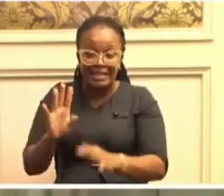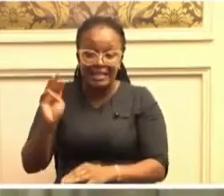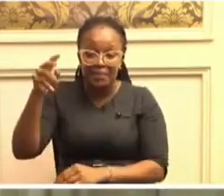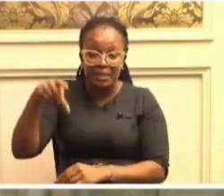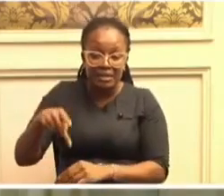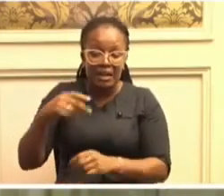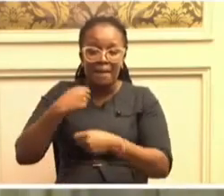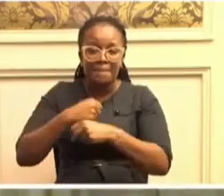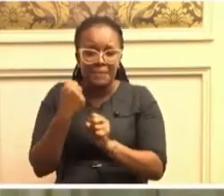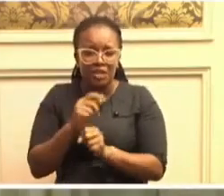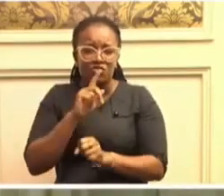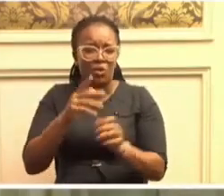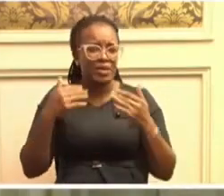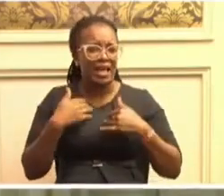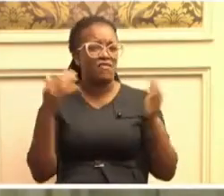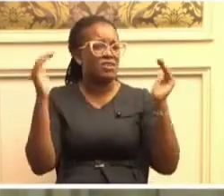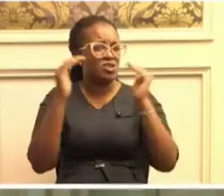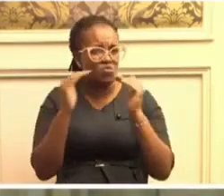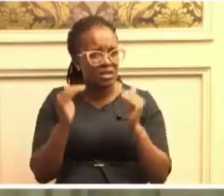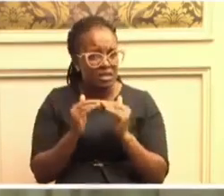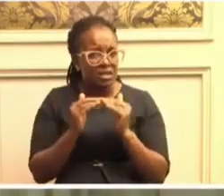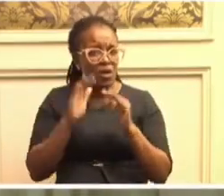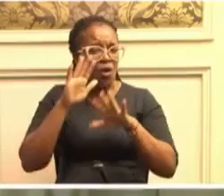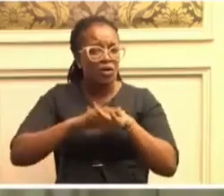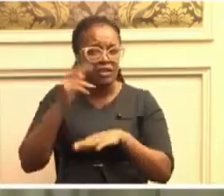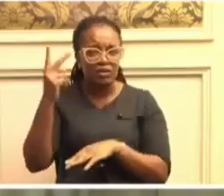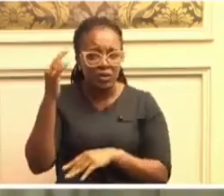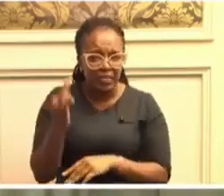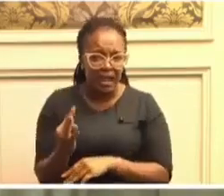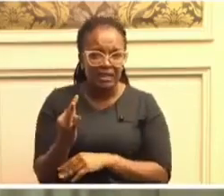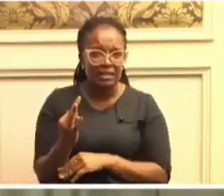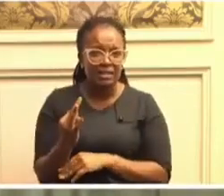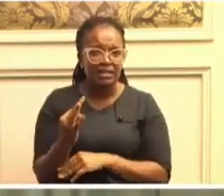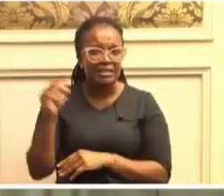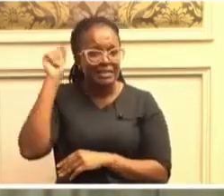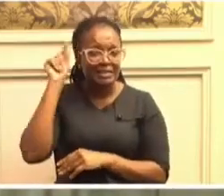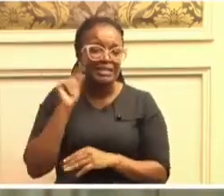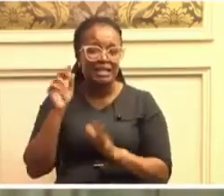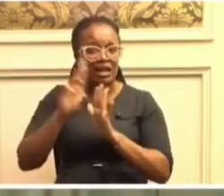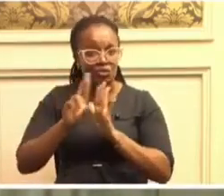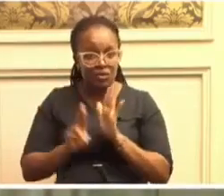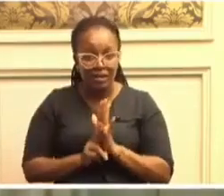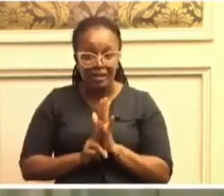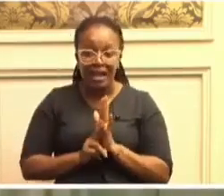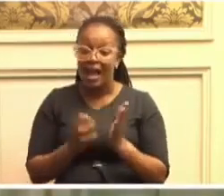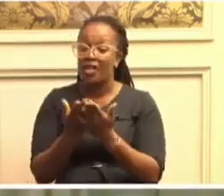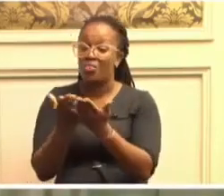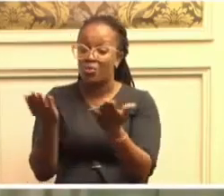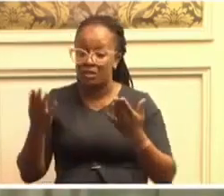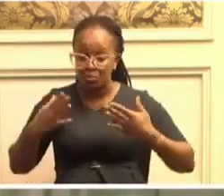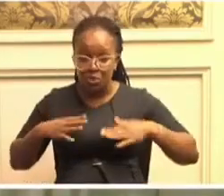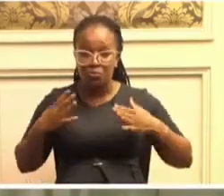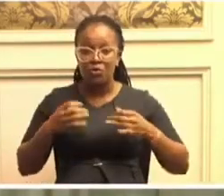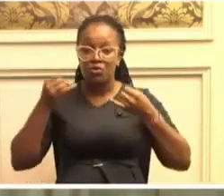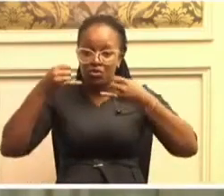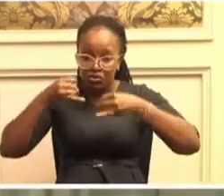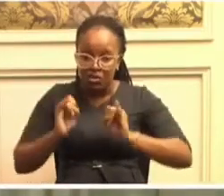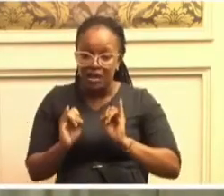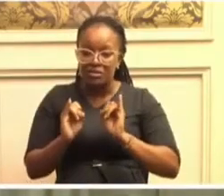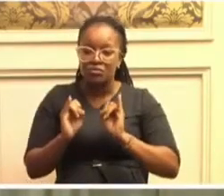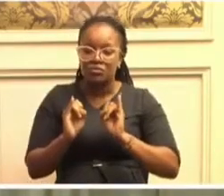equity and parity insofar as two-third gender representative is concerned? Have they oversight the executive